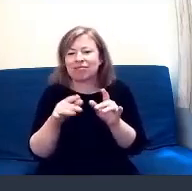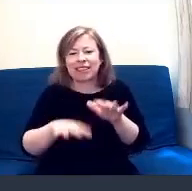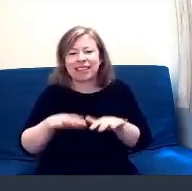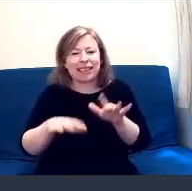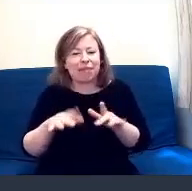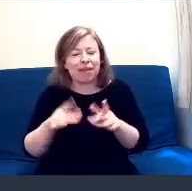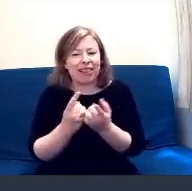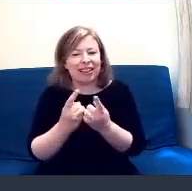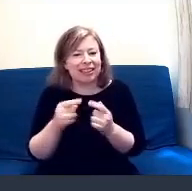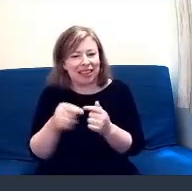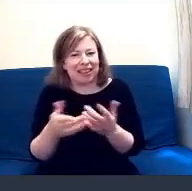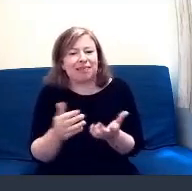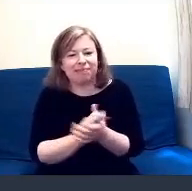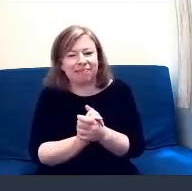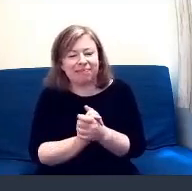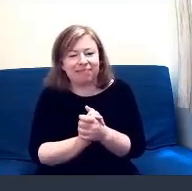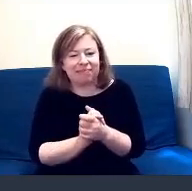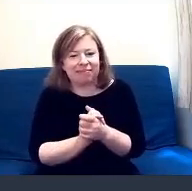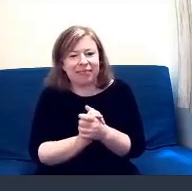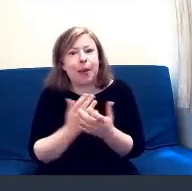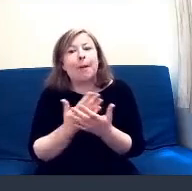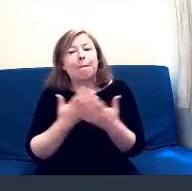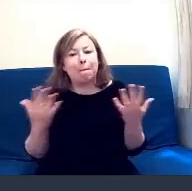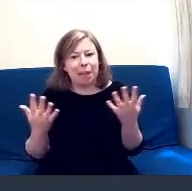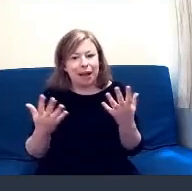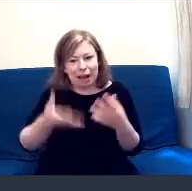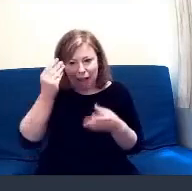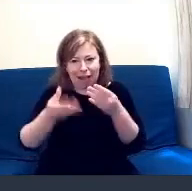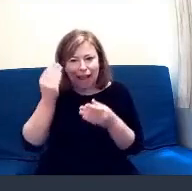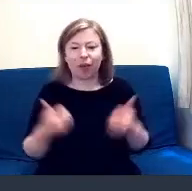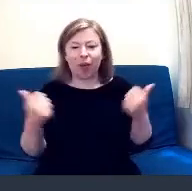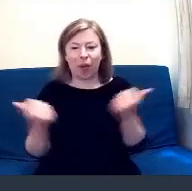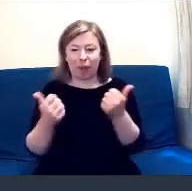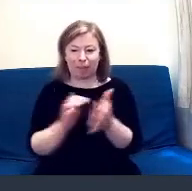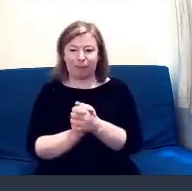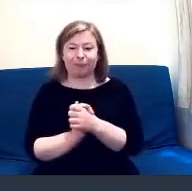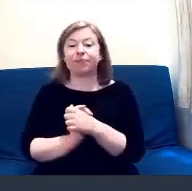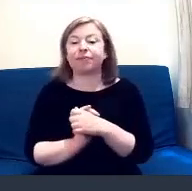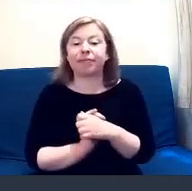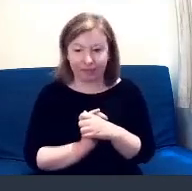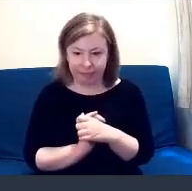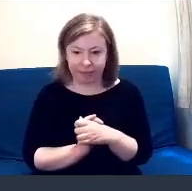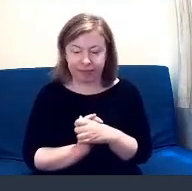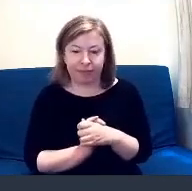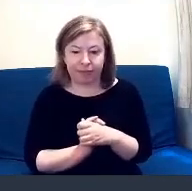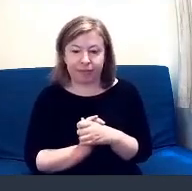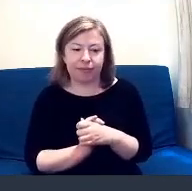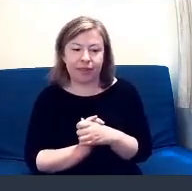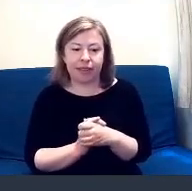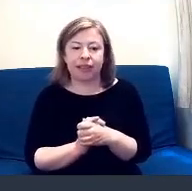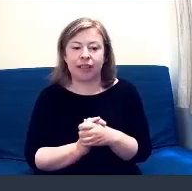So, yeah, it's been a big learning curve and I've enjoyed it. Yes. Continue on.